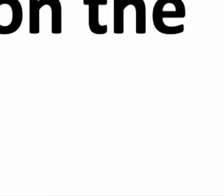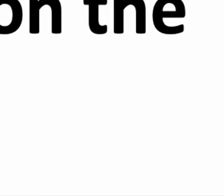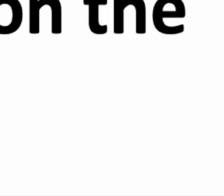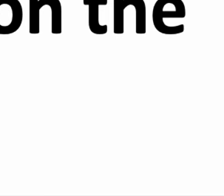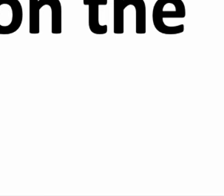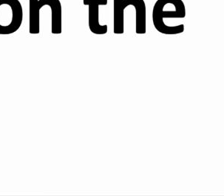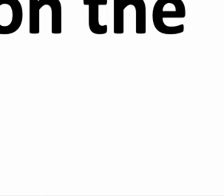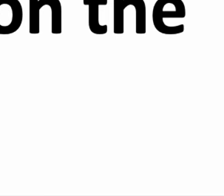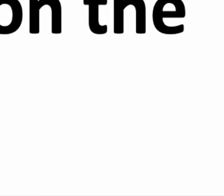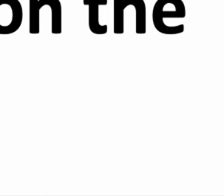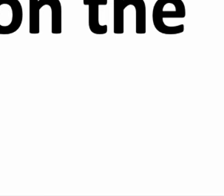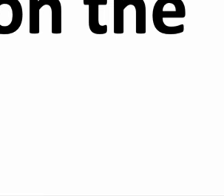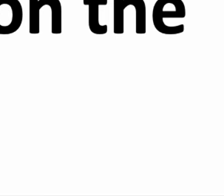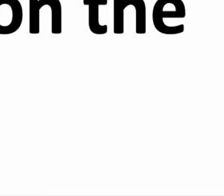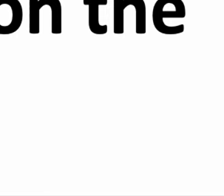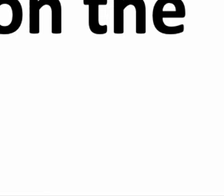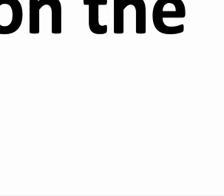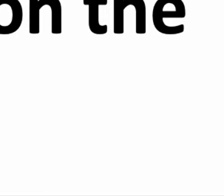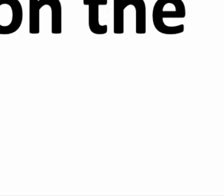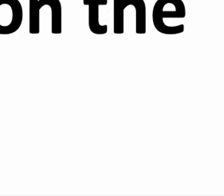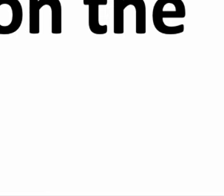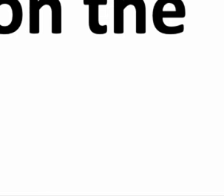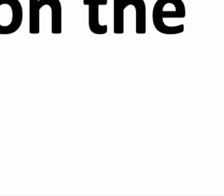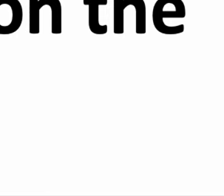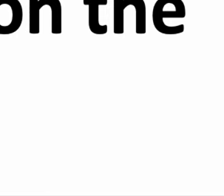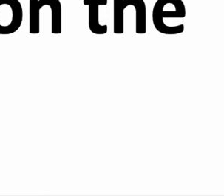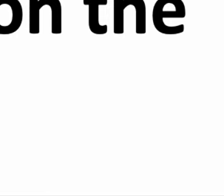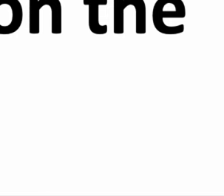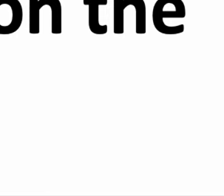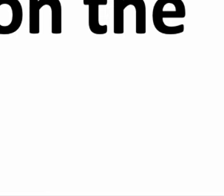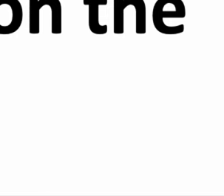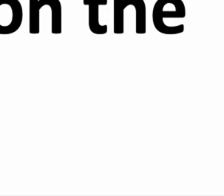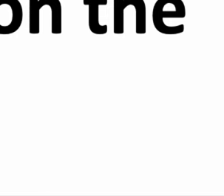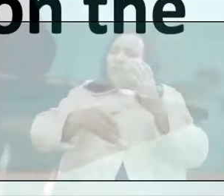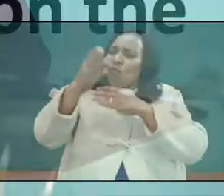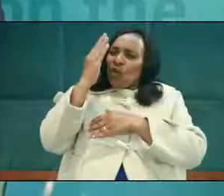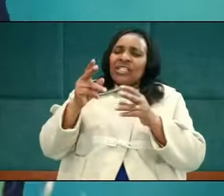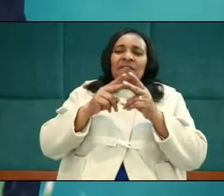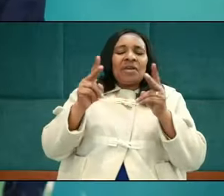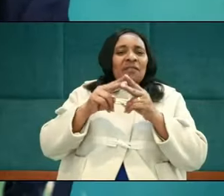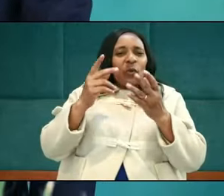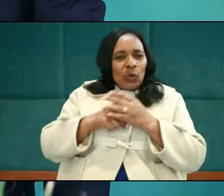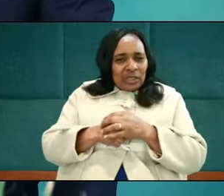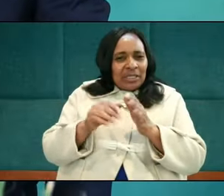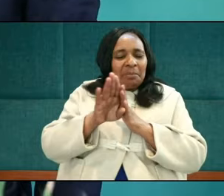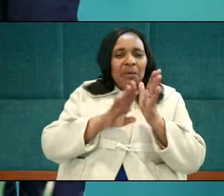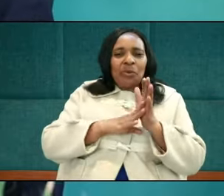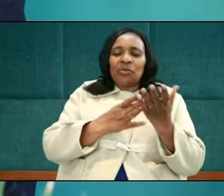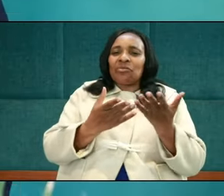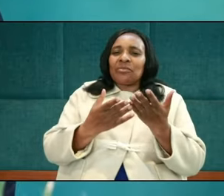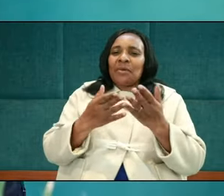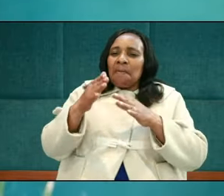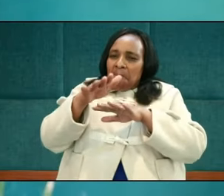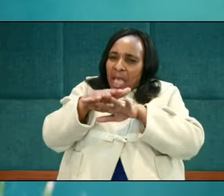great leader of the children of Israel, a man of God. He was very meek, the Bible says. Now,